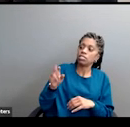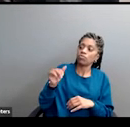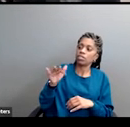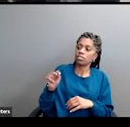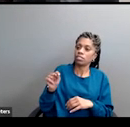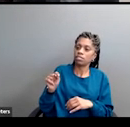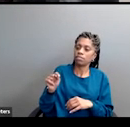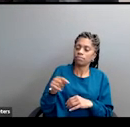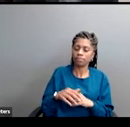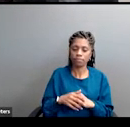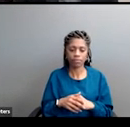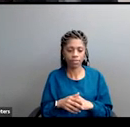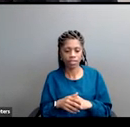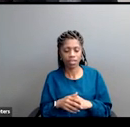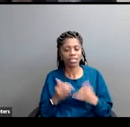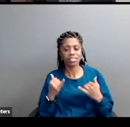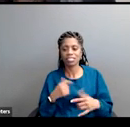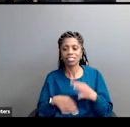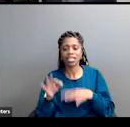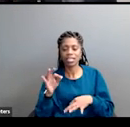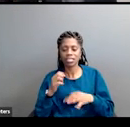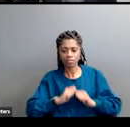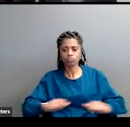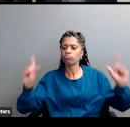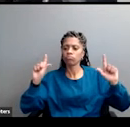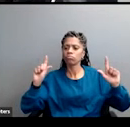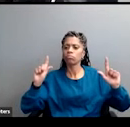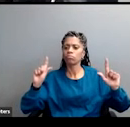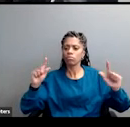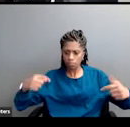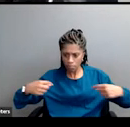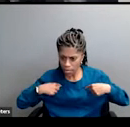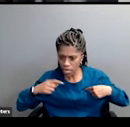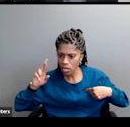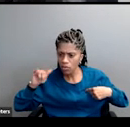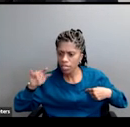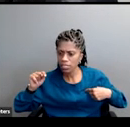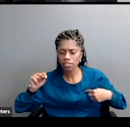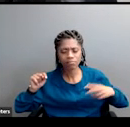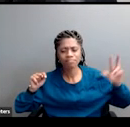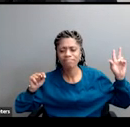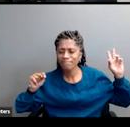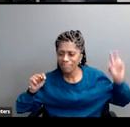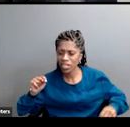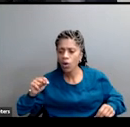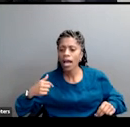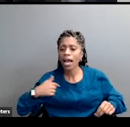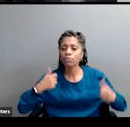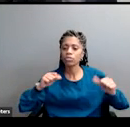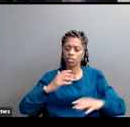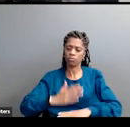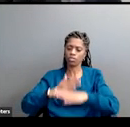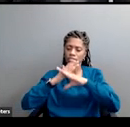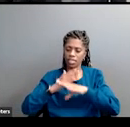as a racist when all I want to do is protect the border. And any of you who want to protect the border, you're being attacked as a racist too.